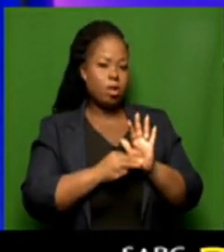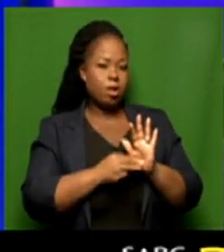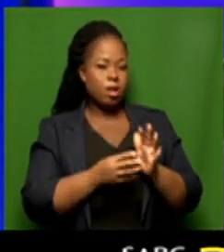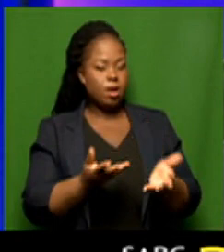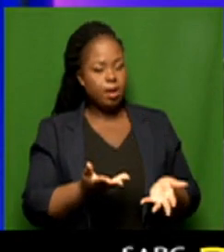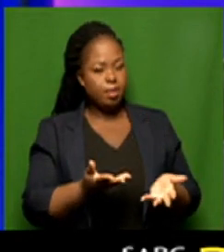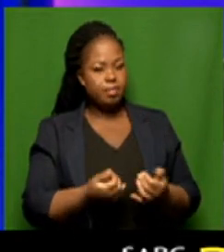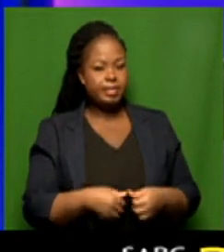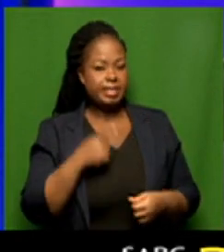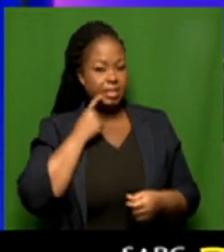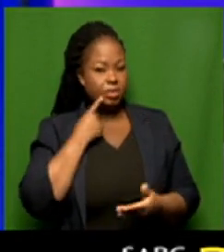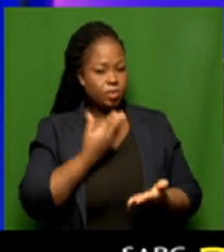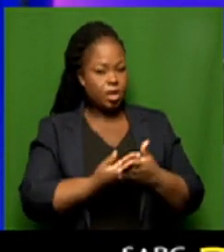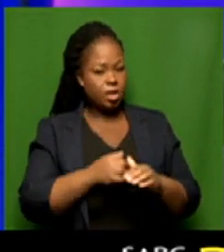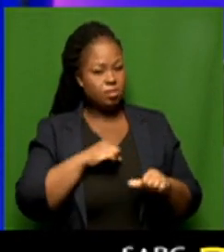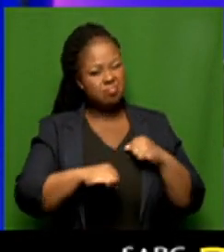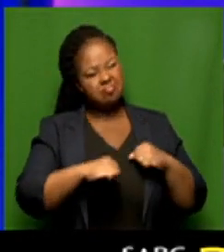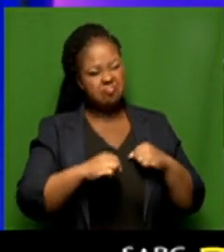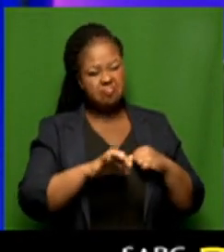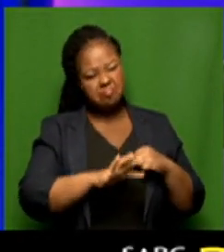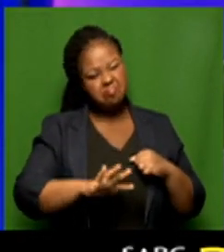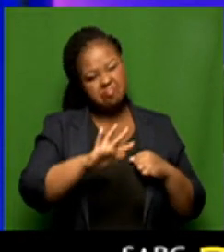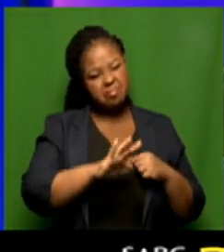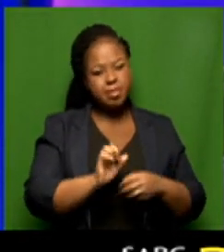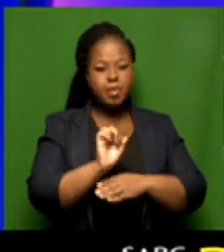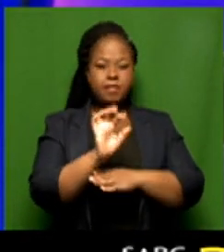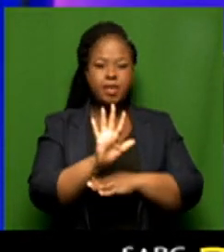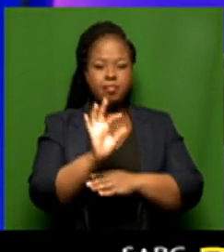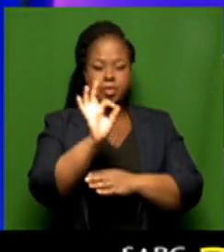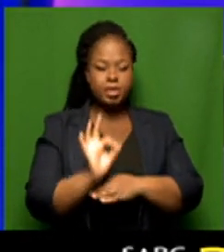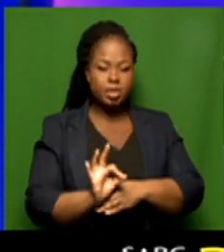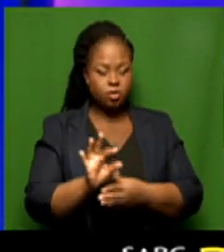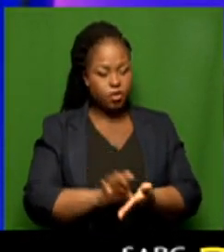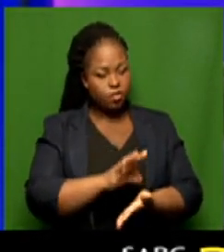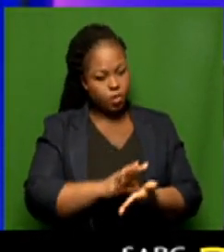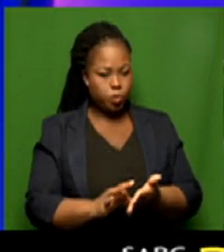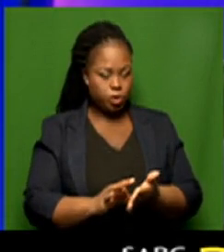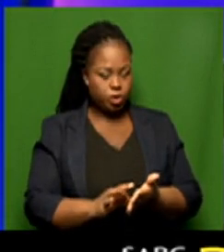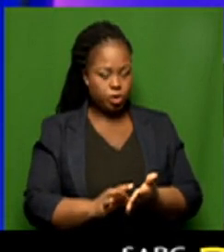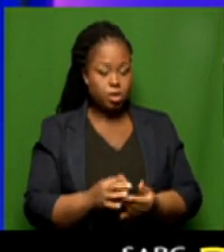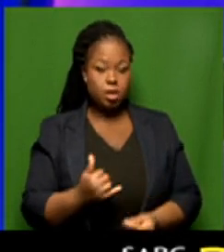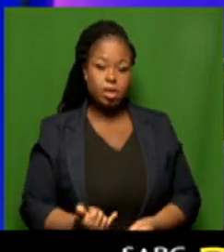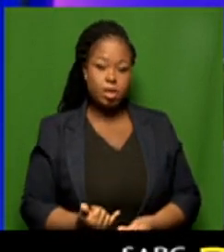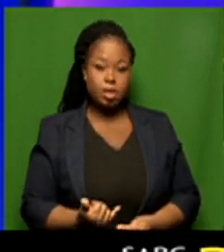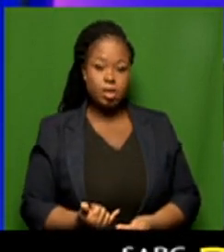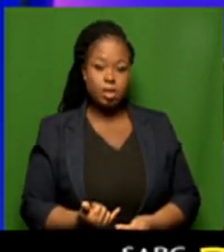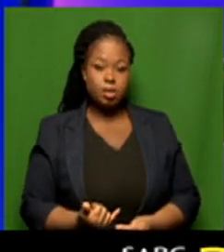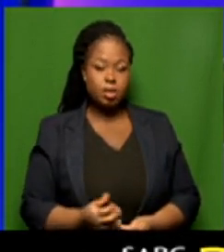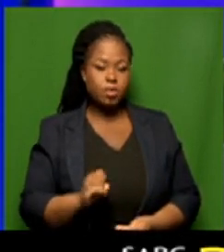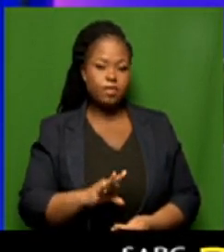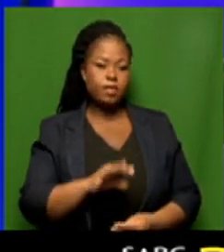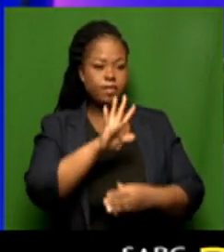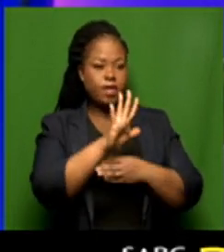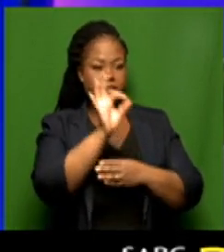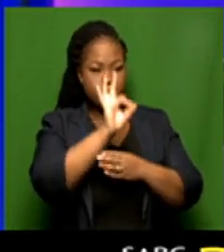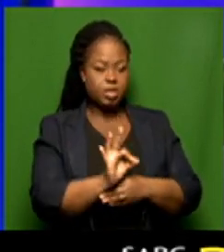stabilize at around 5 percent of the votes being in. So, if we look at when 5 percent